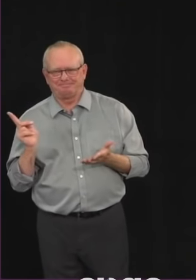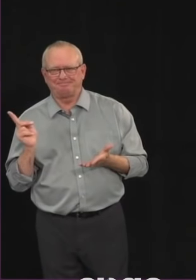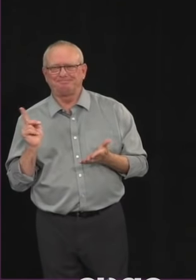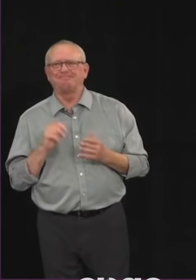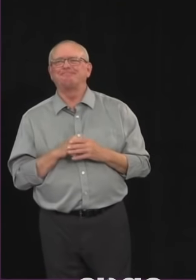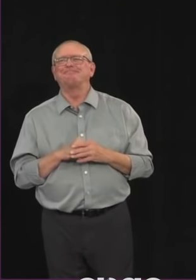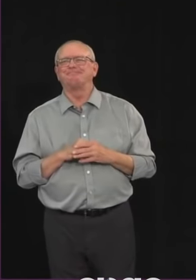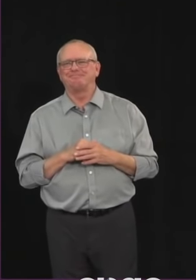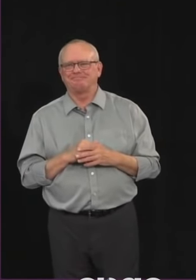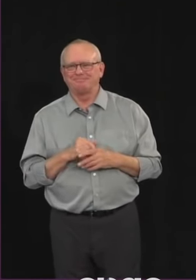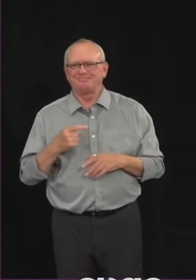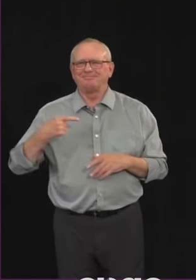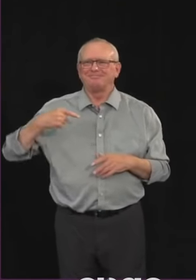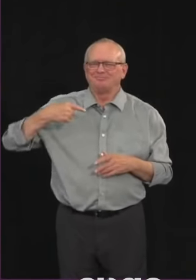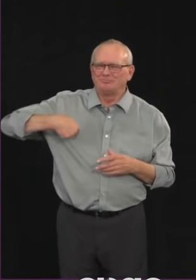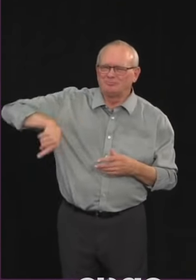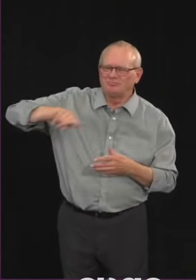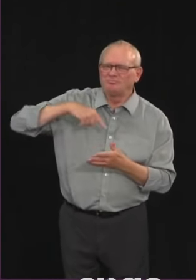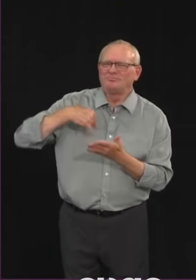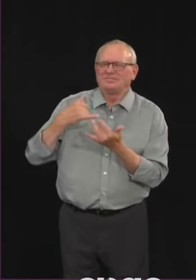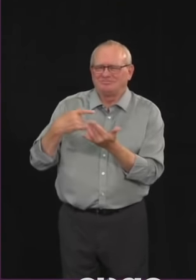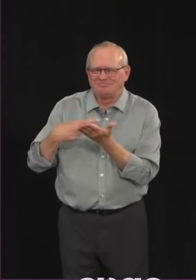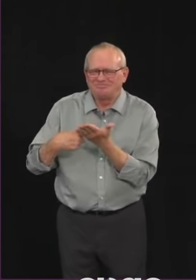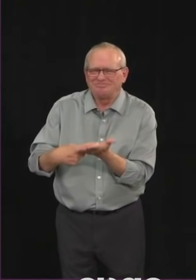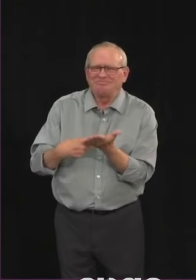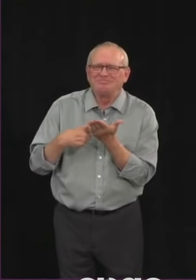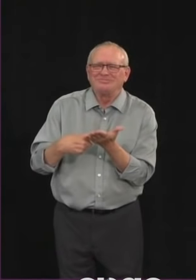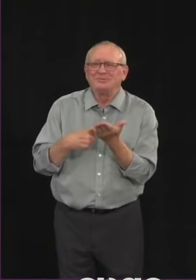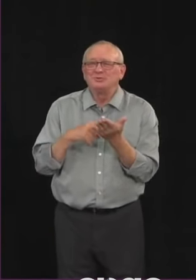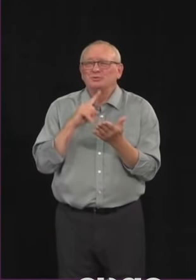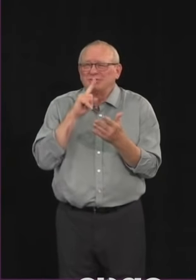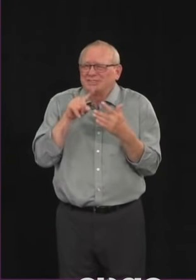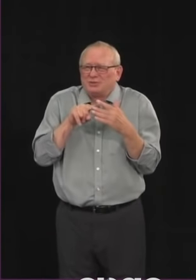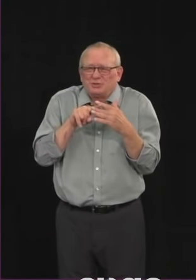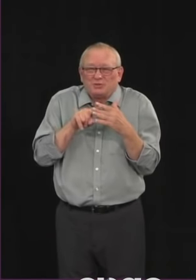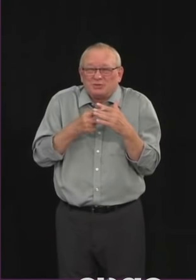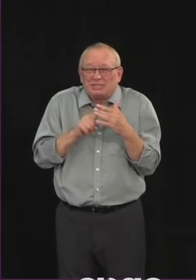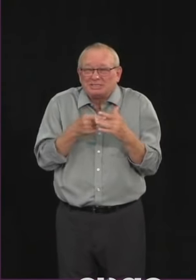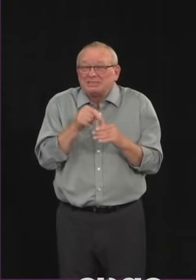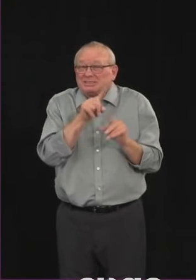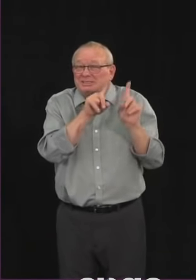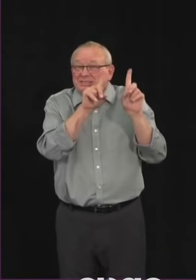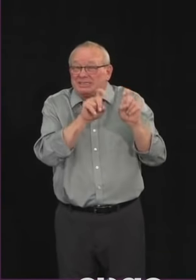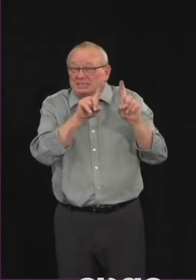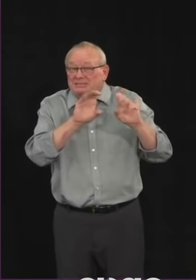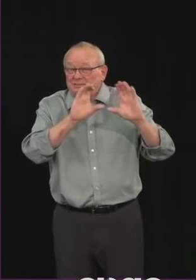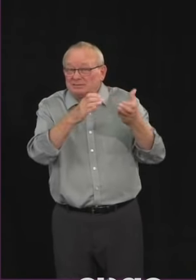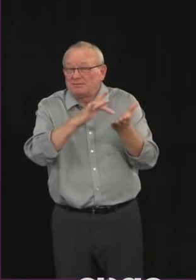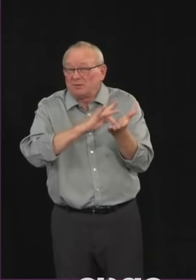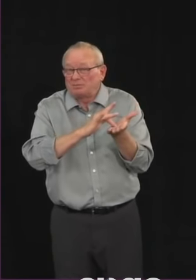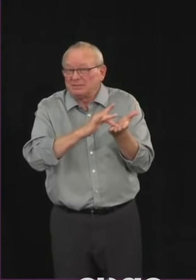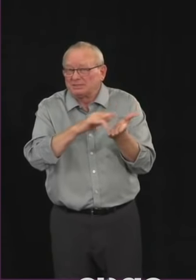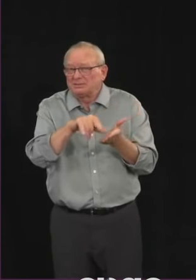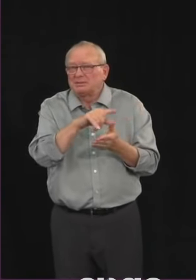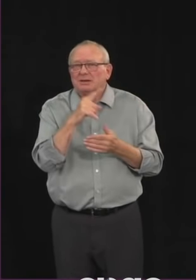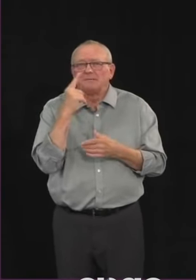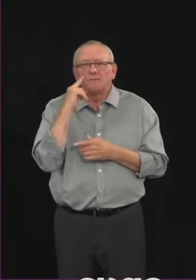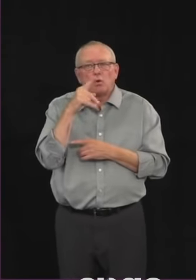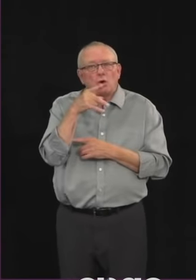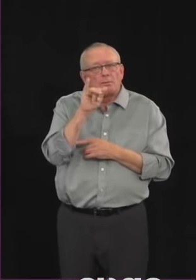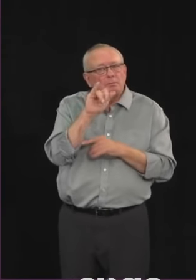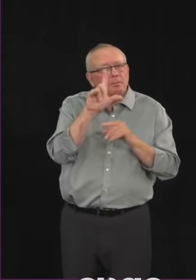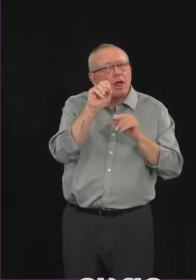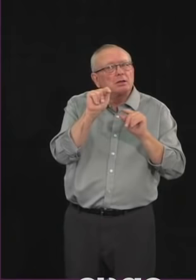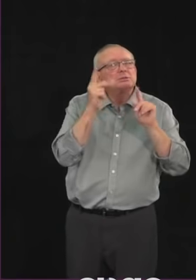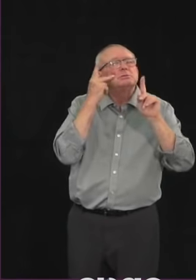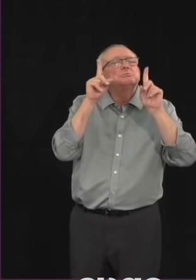intent of the pharmacy testing, that first group of locations where testing was happening was to pilot that particular way